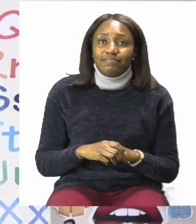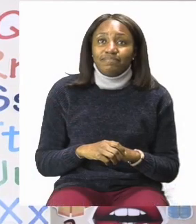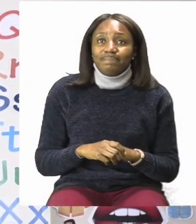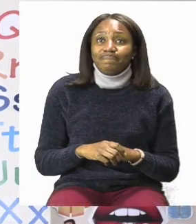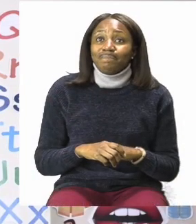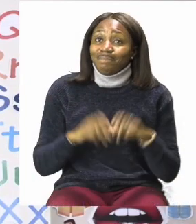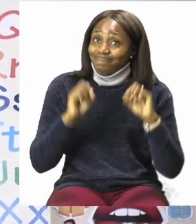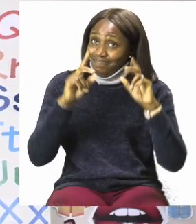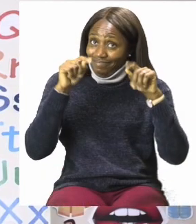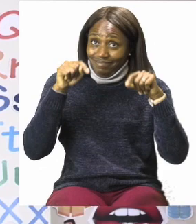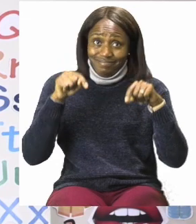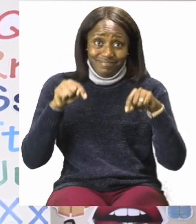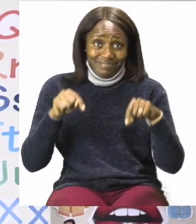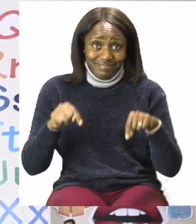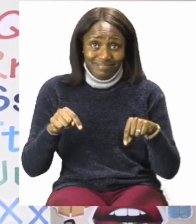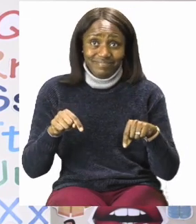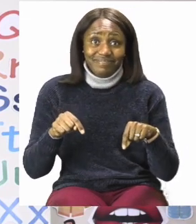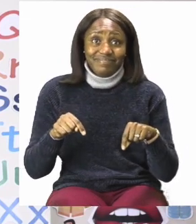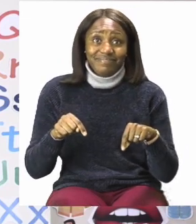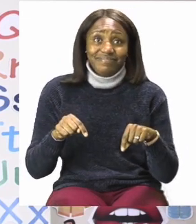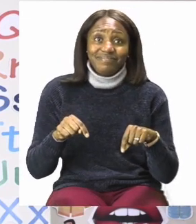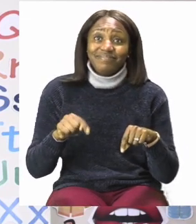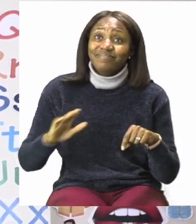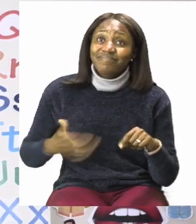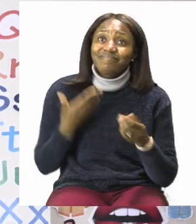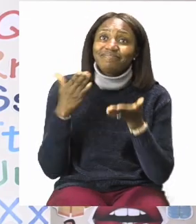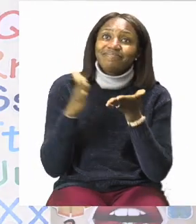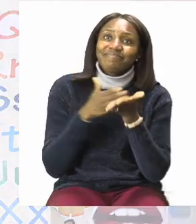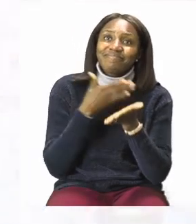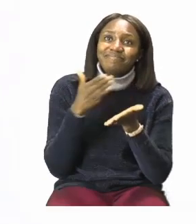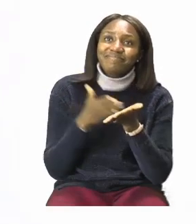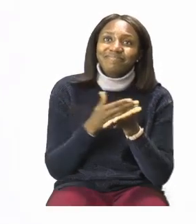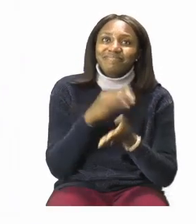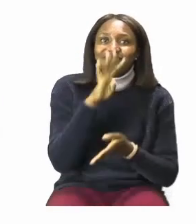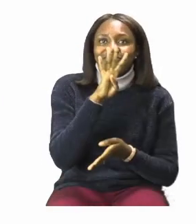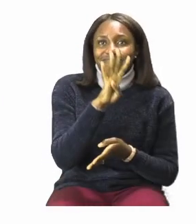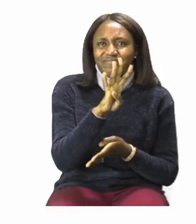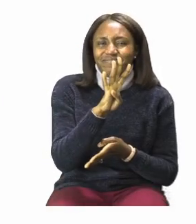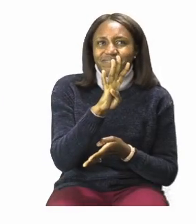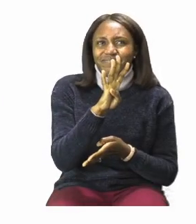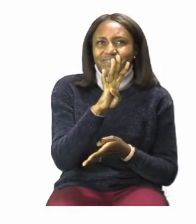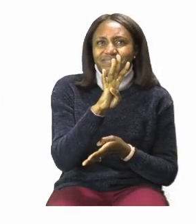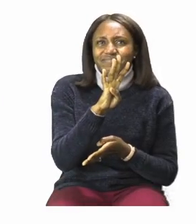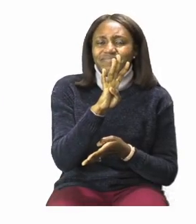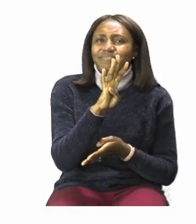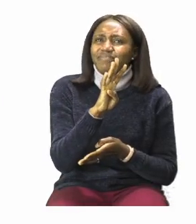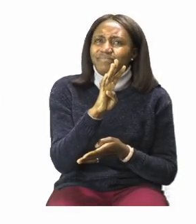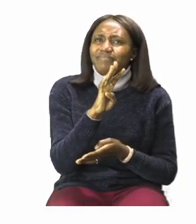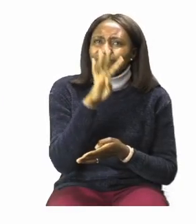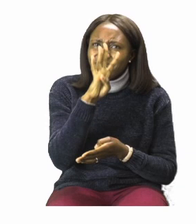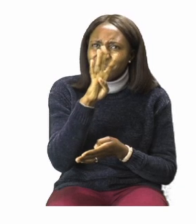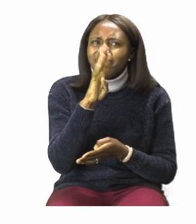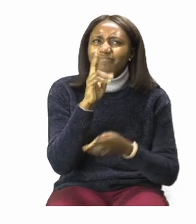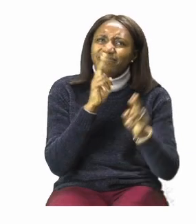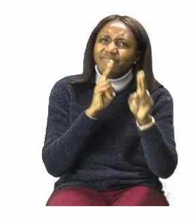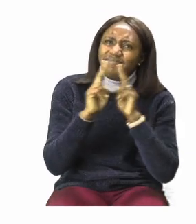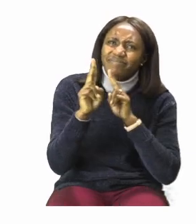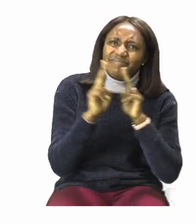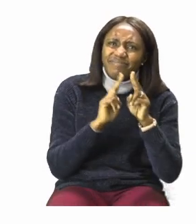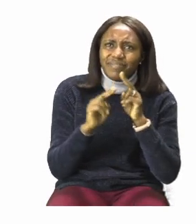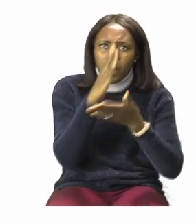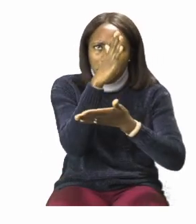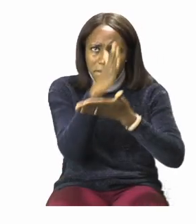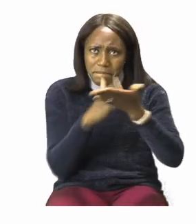Next for our lesson boys and girls, I'd like us to turn to page four. On page four, we are going to be doing fractions.